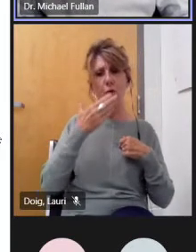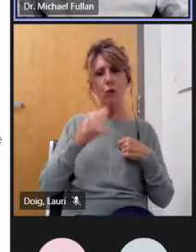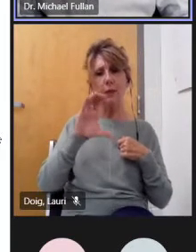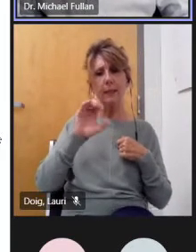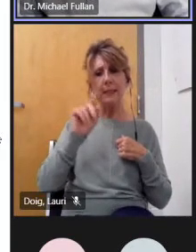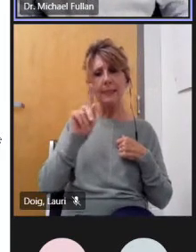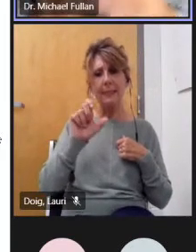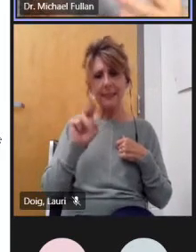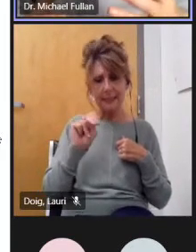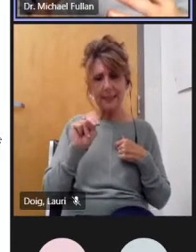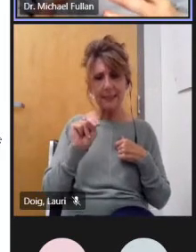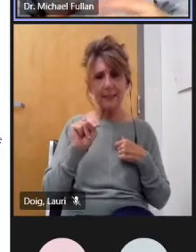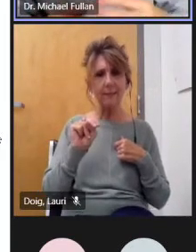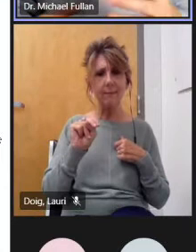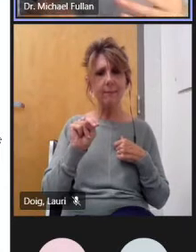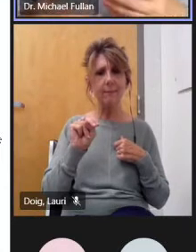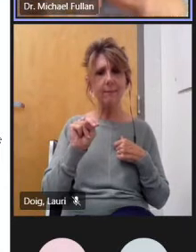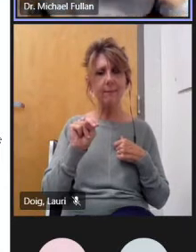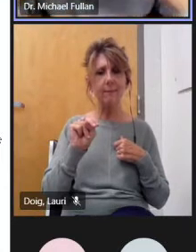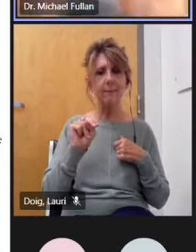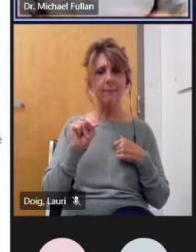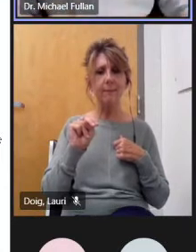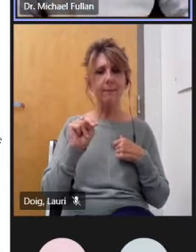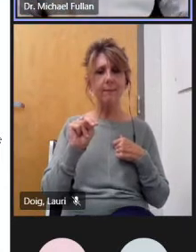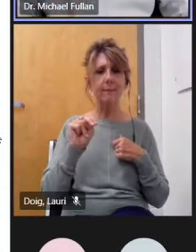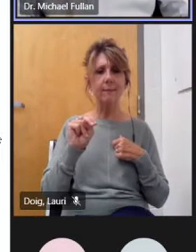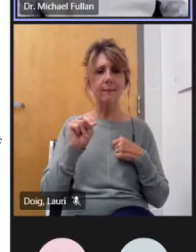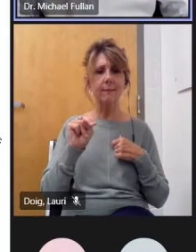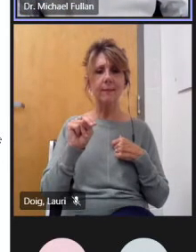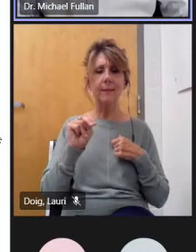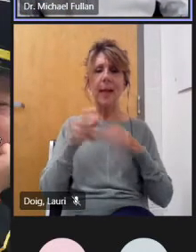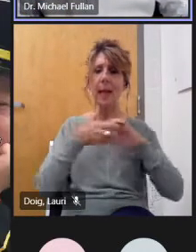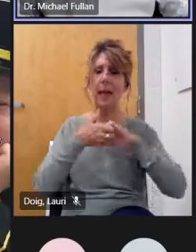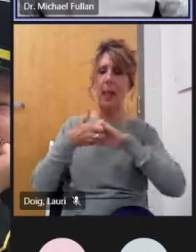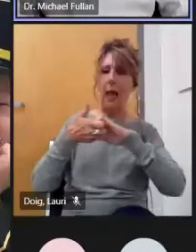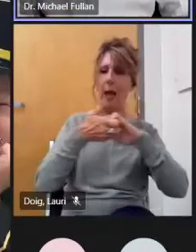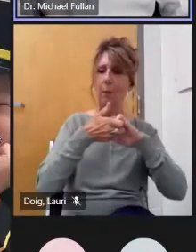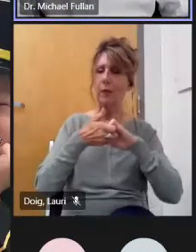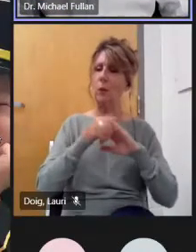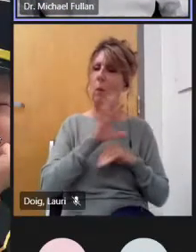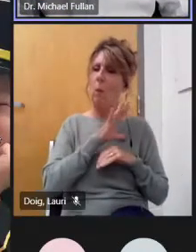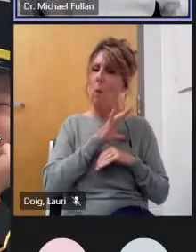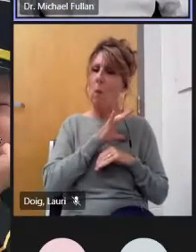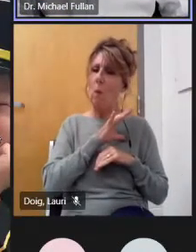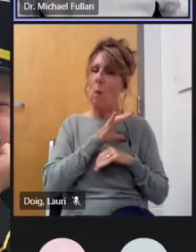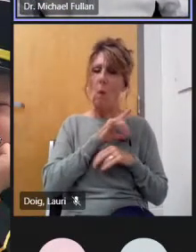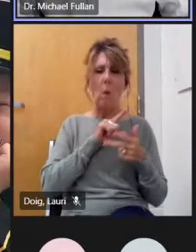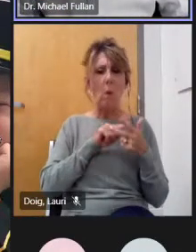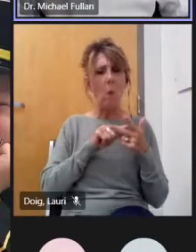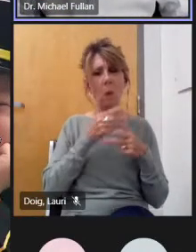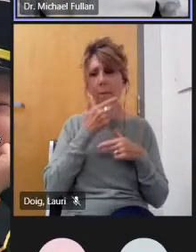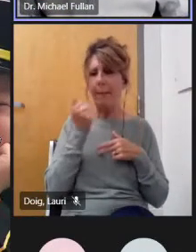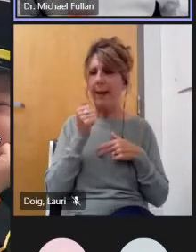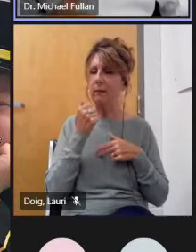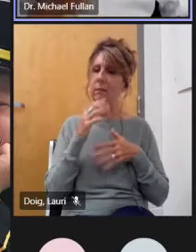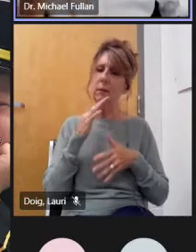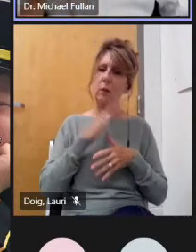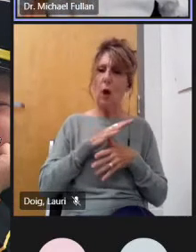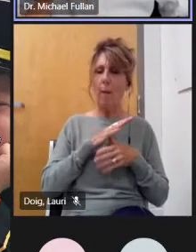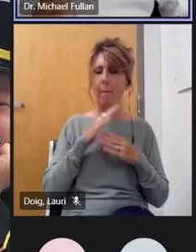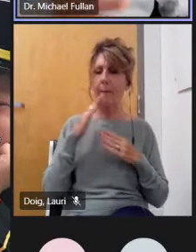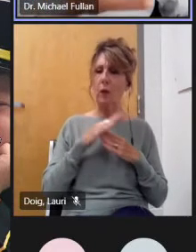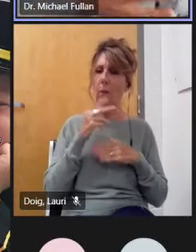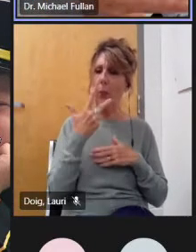are really important but they've been around so to speak and all six when you put them together they really start to make a difference so when we think about